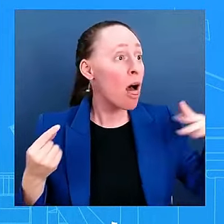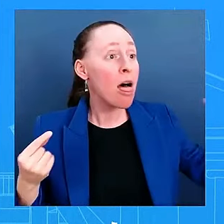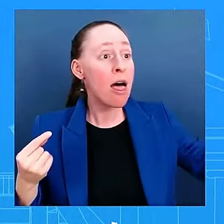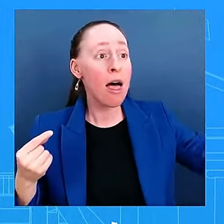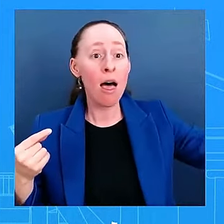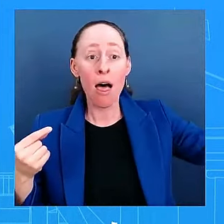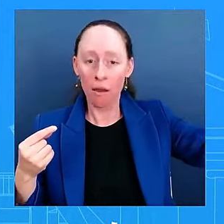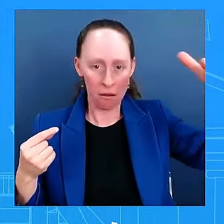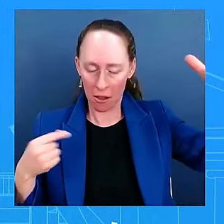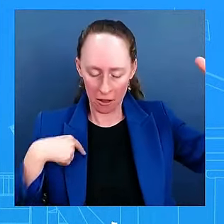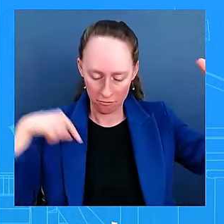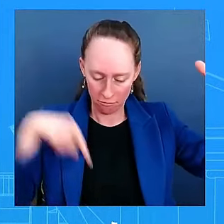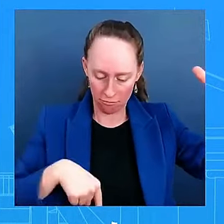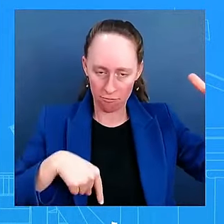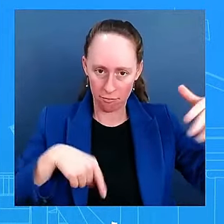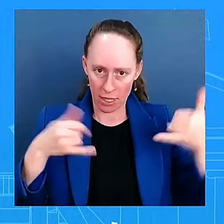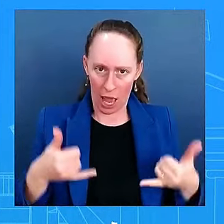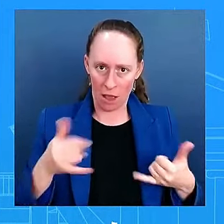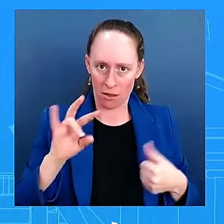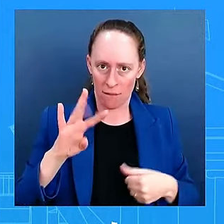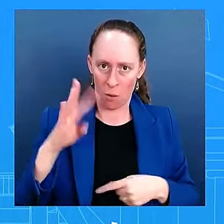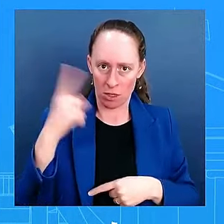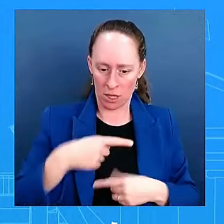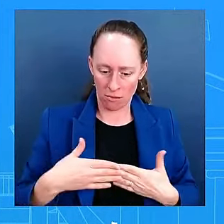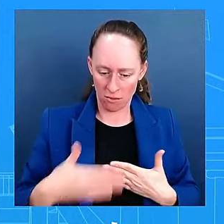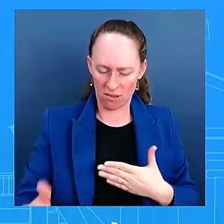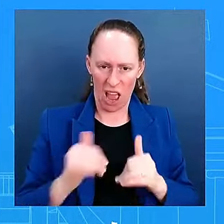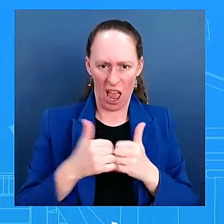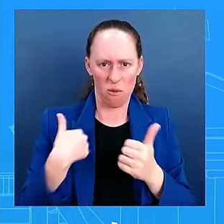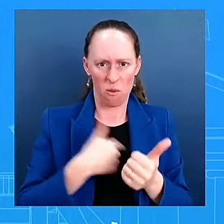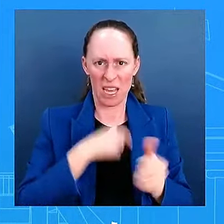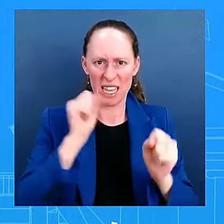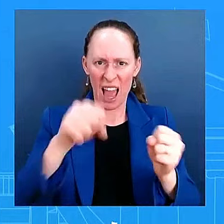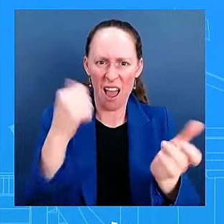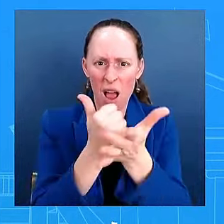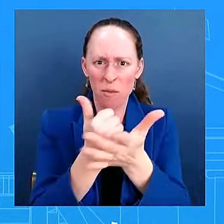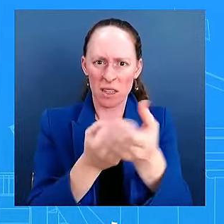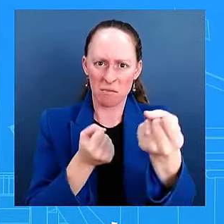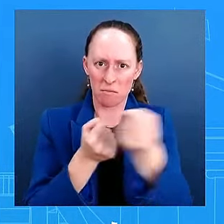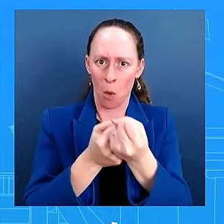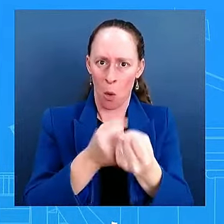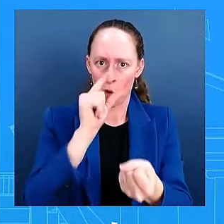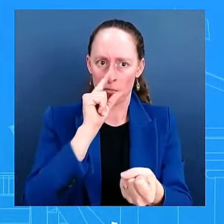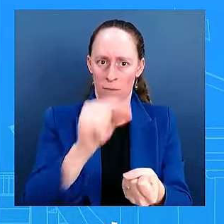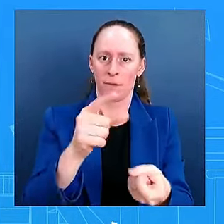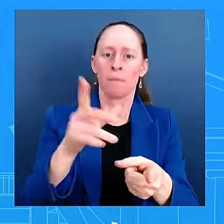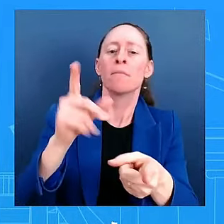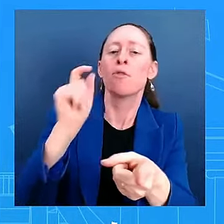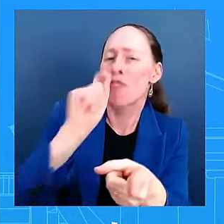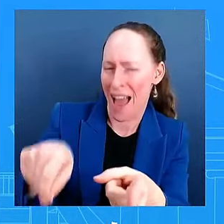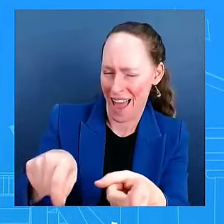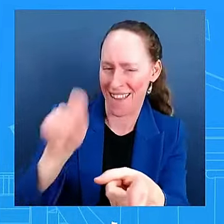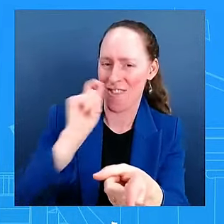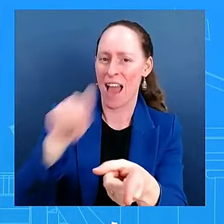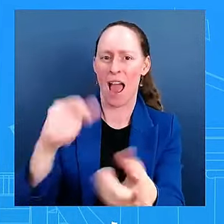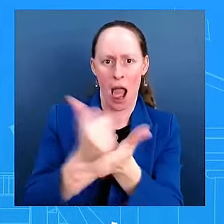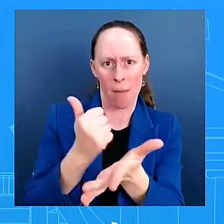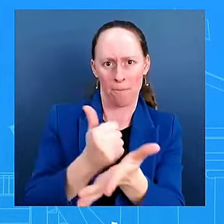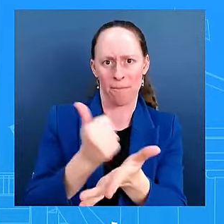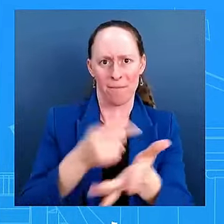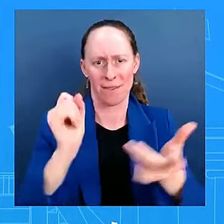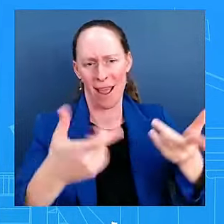beat back Putin's aggression. And that's what I'm going to speak to. Okay. Thanks, Corrine.